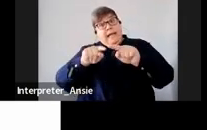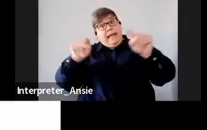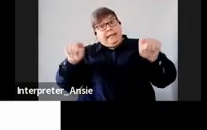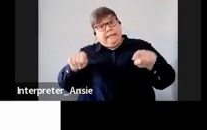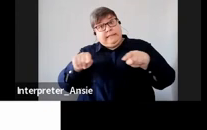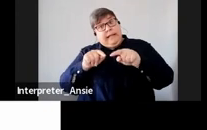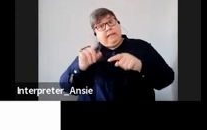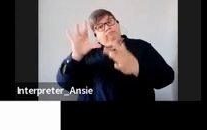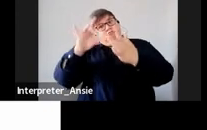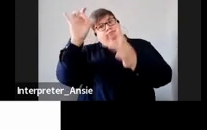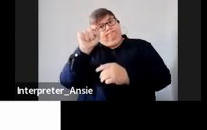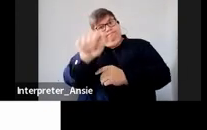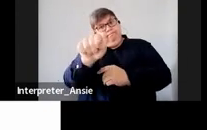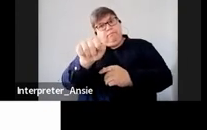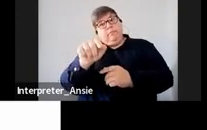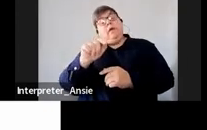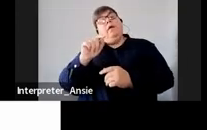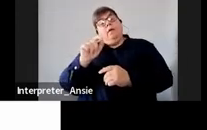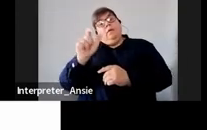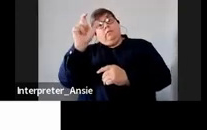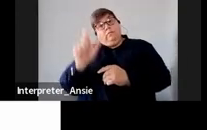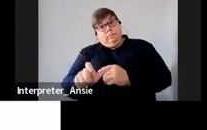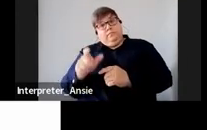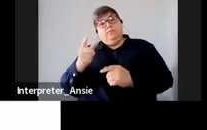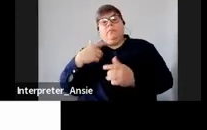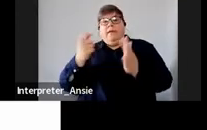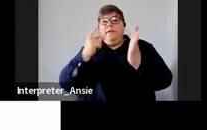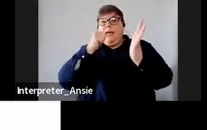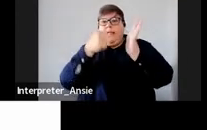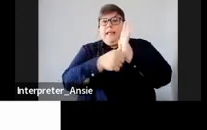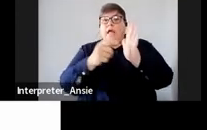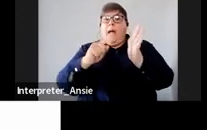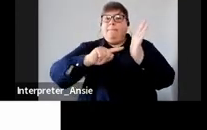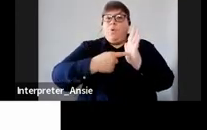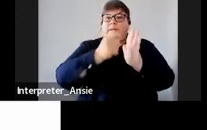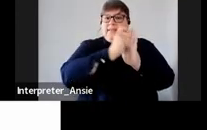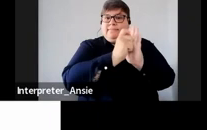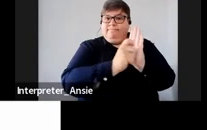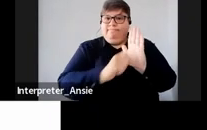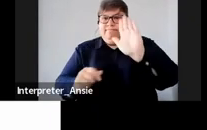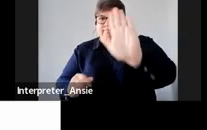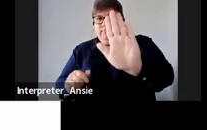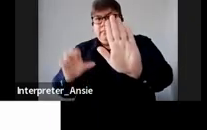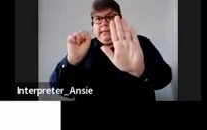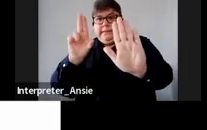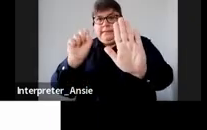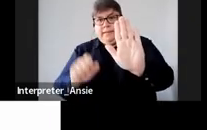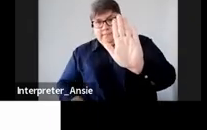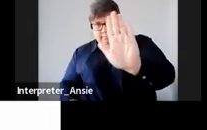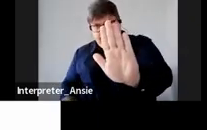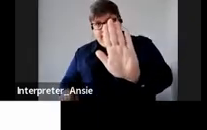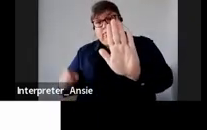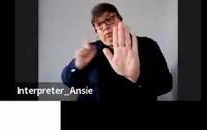that the necessary official appointment documents are furnished to search for the detail regarding the estate